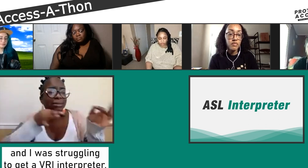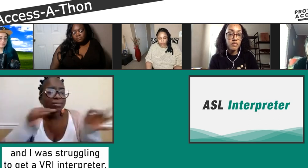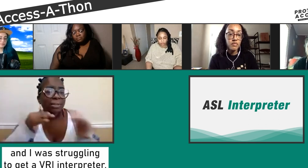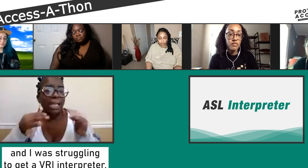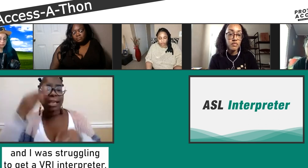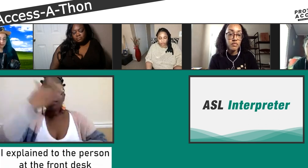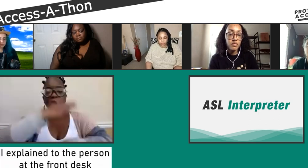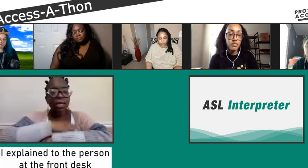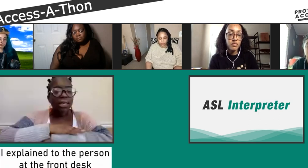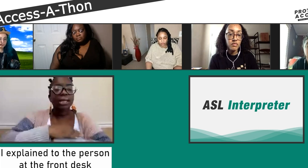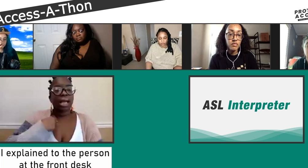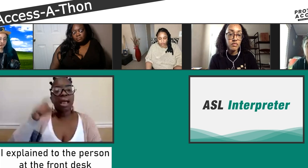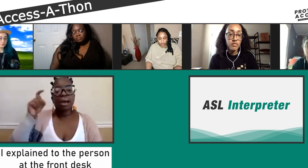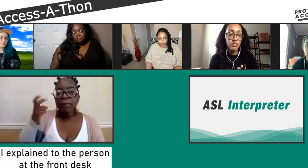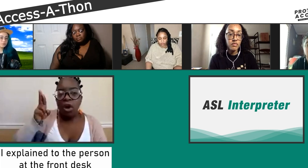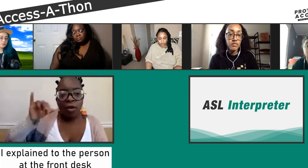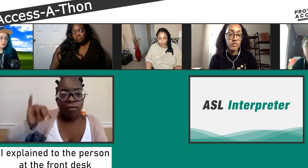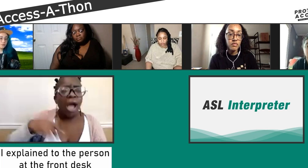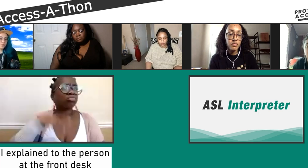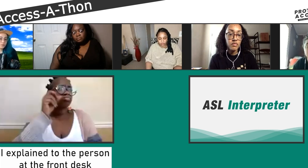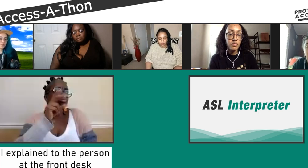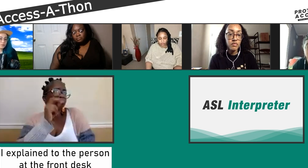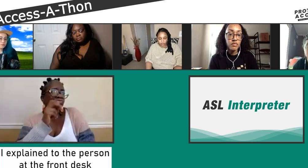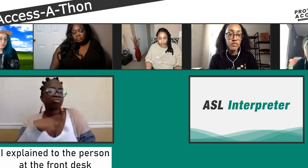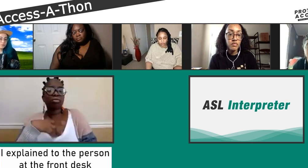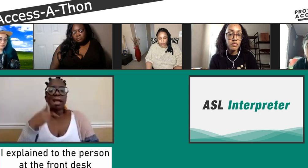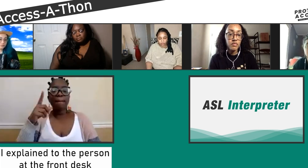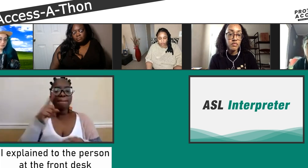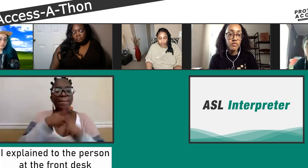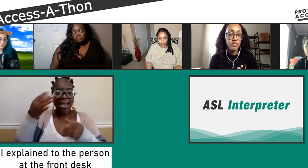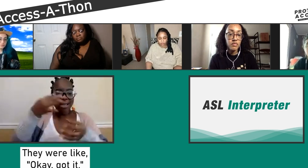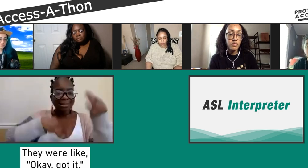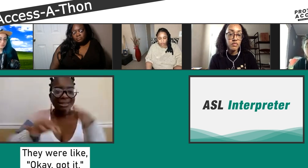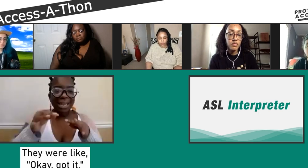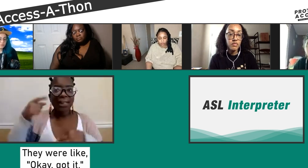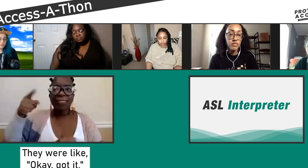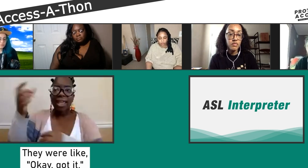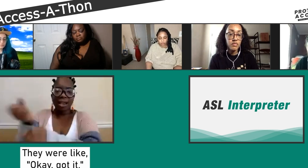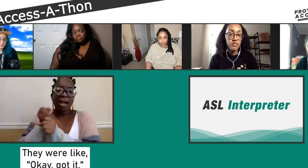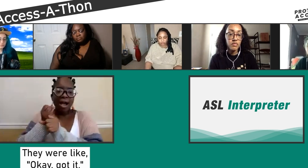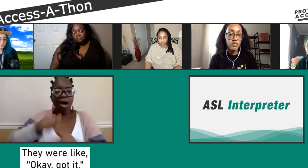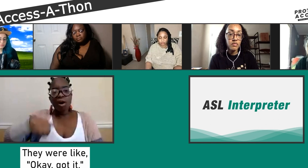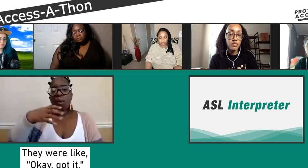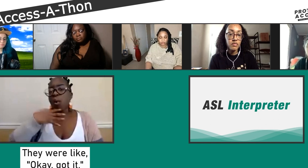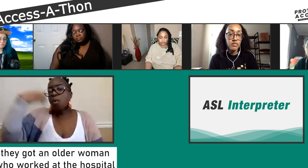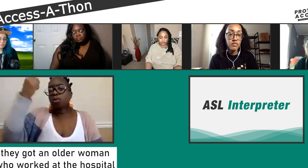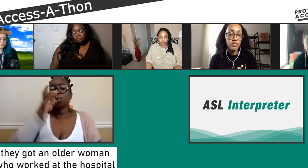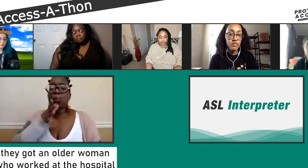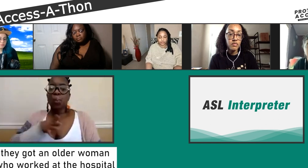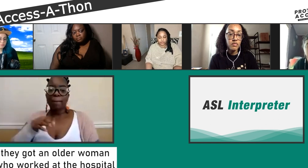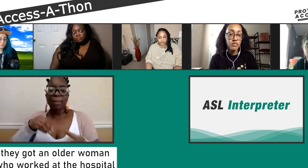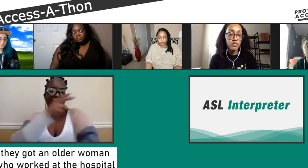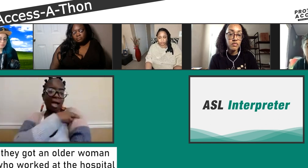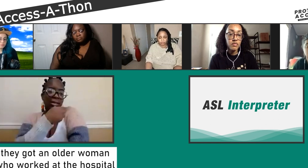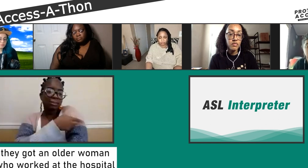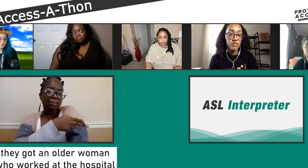interpreter or video relay service interpreter to the front desk to help me with my appointment. And so instead of them